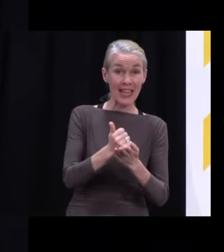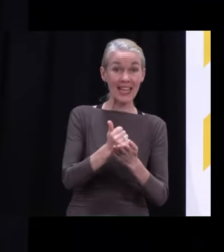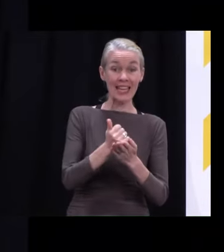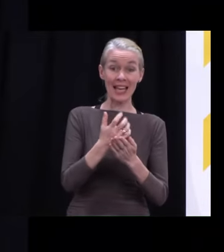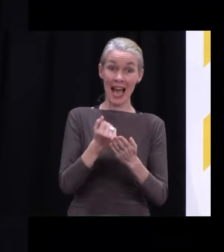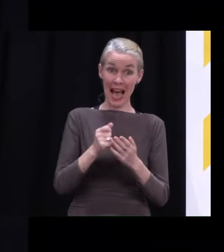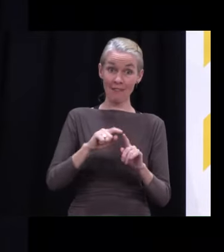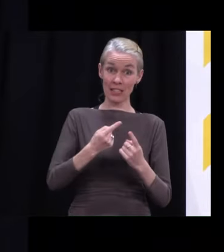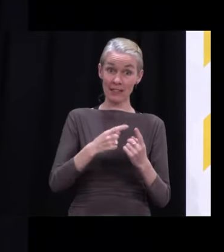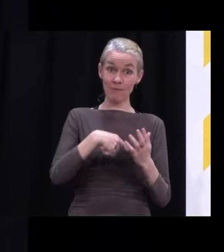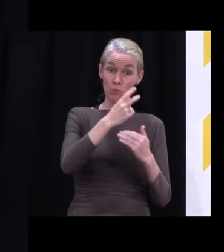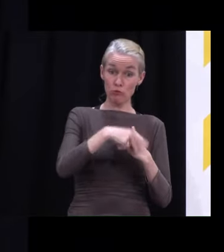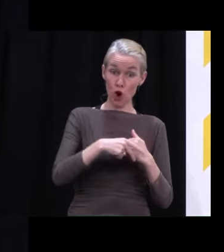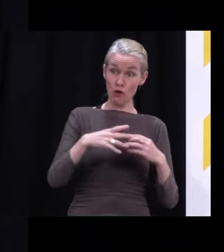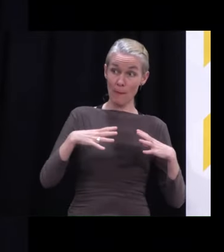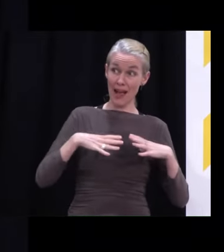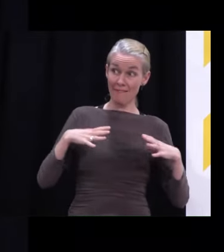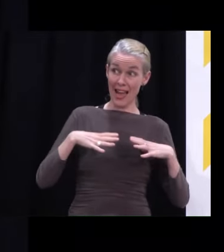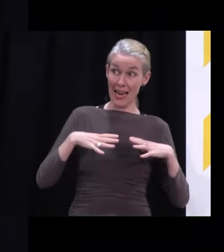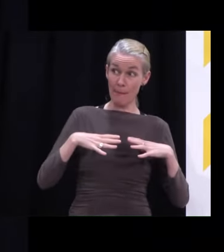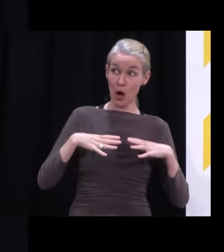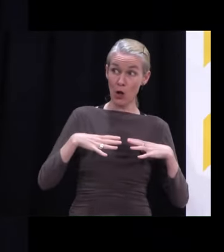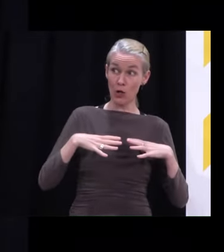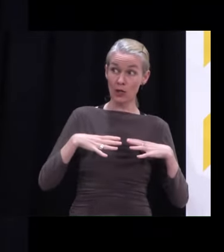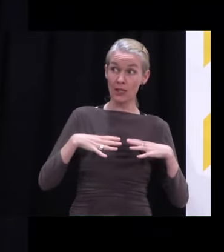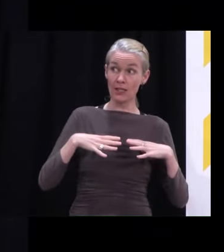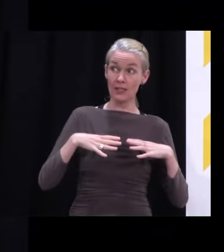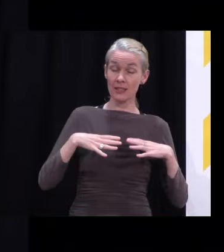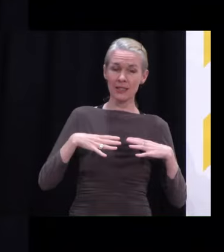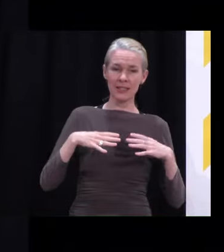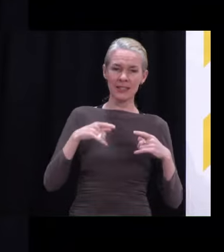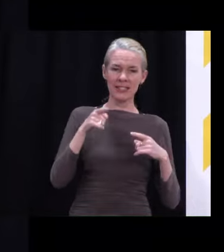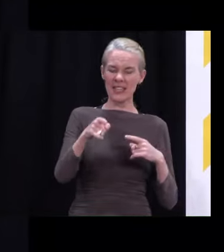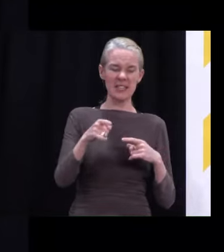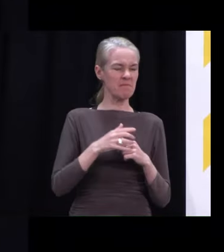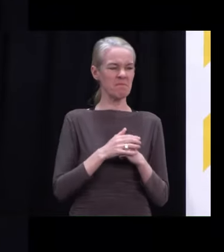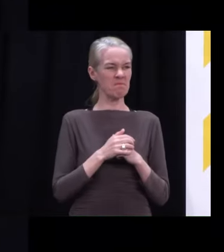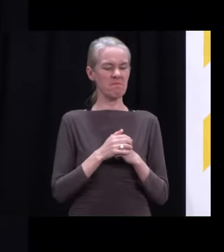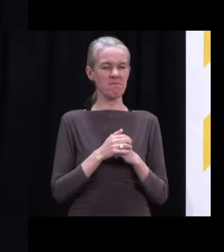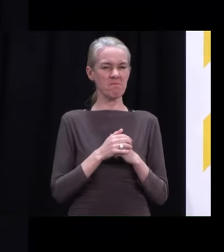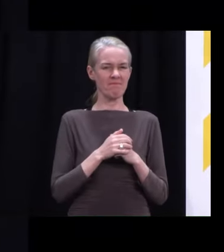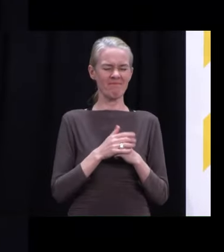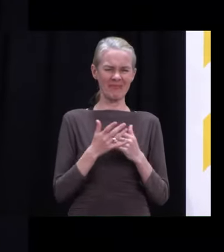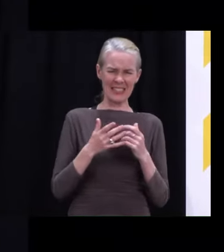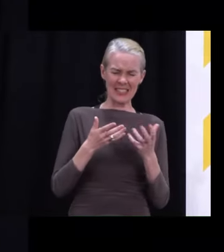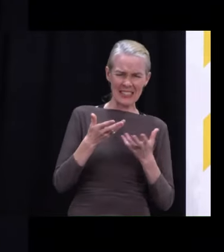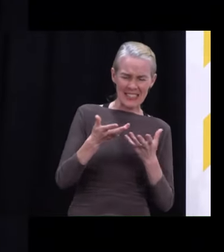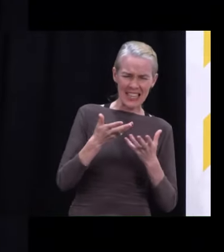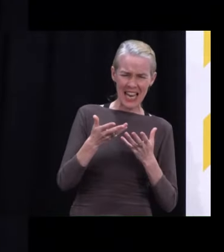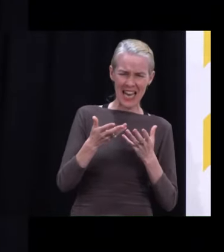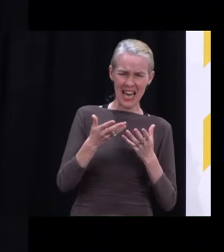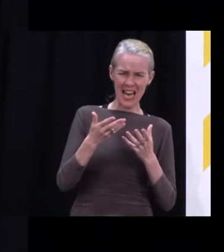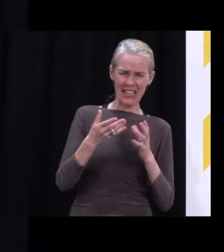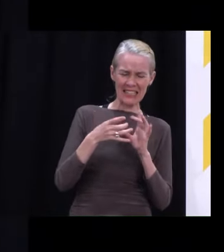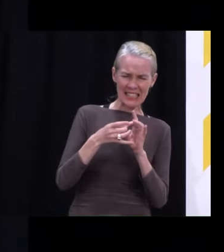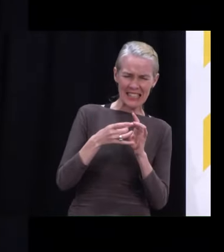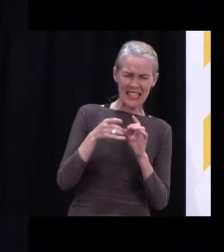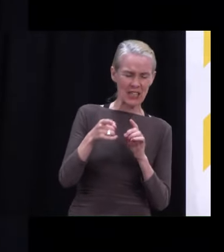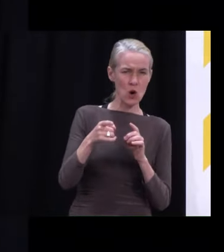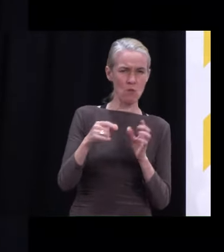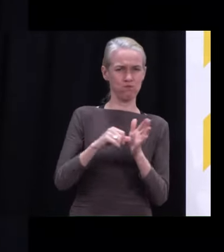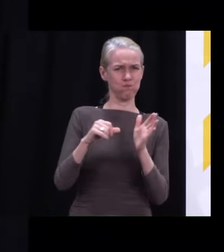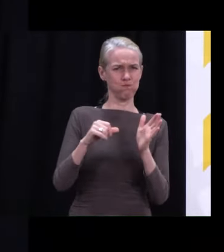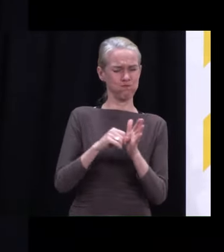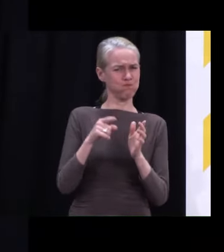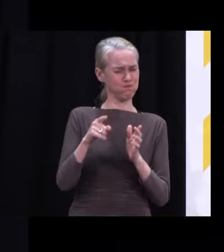were quite difficult, as in the engagement was difficult for most agencies that had